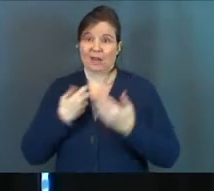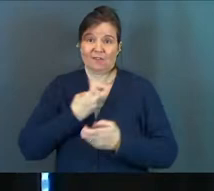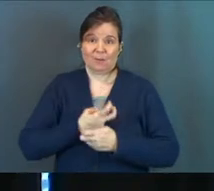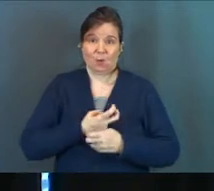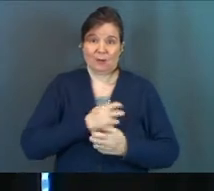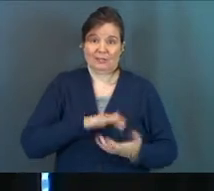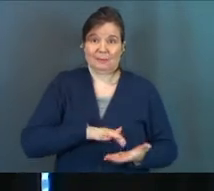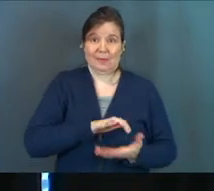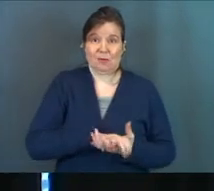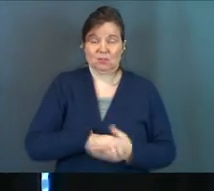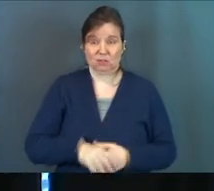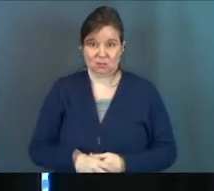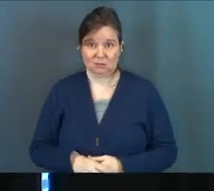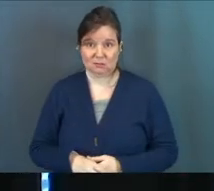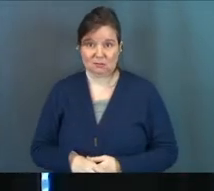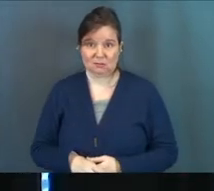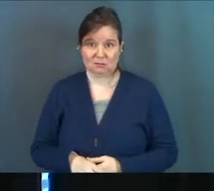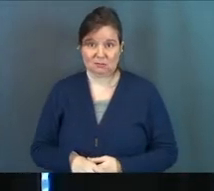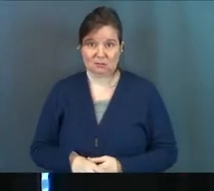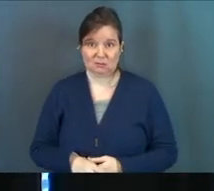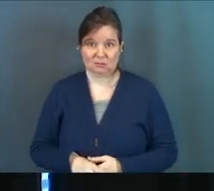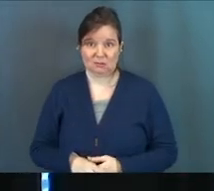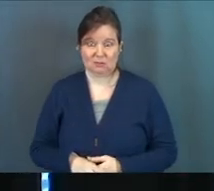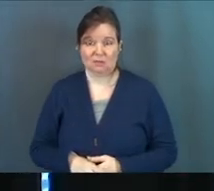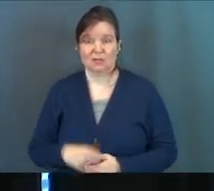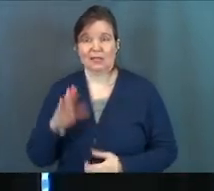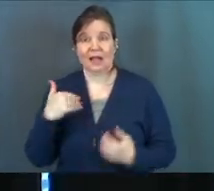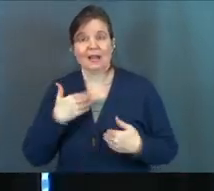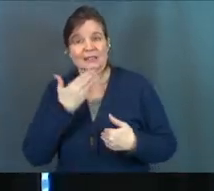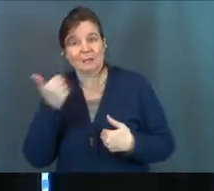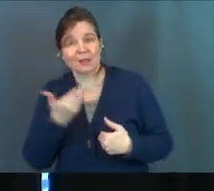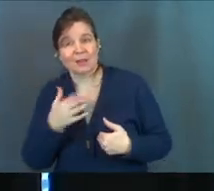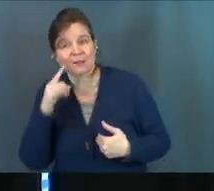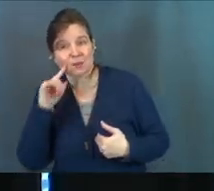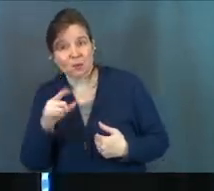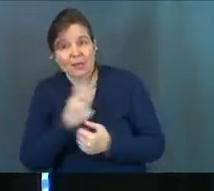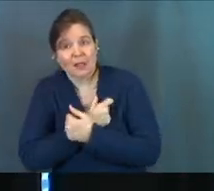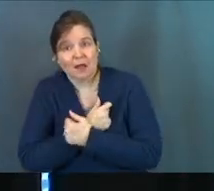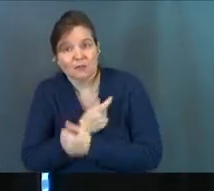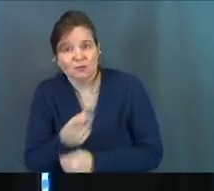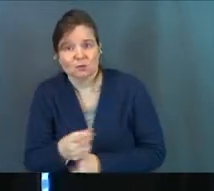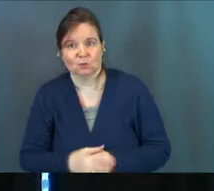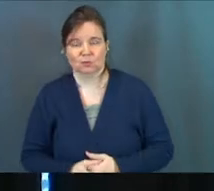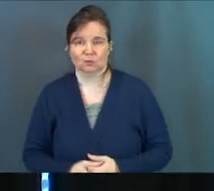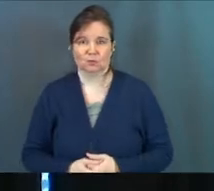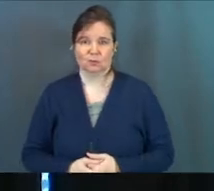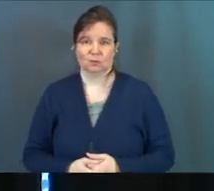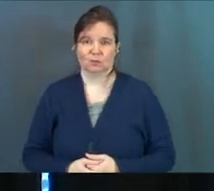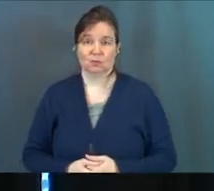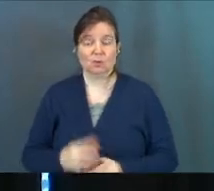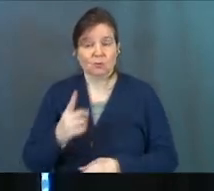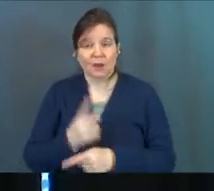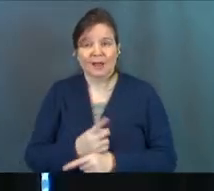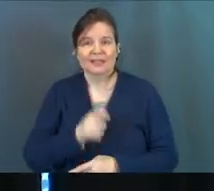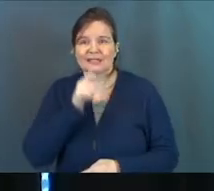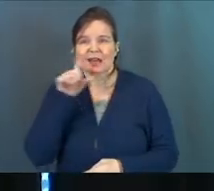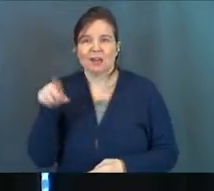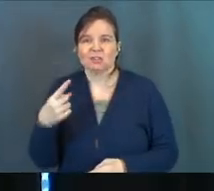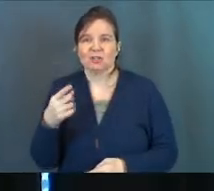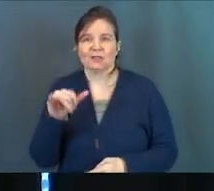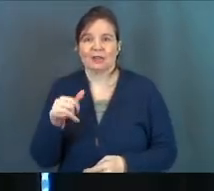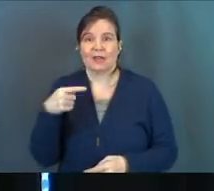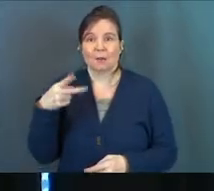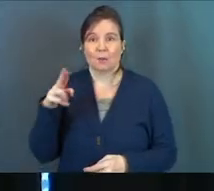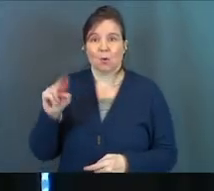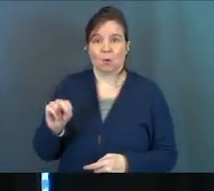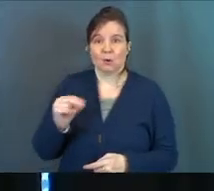poisoned marriage. And God has better things for you. He loves you. Right? It's not just that